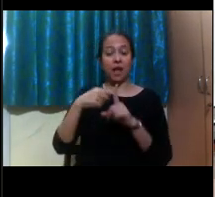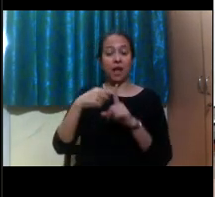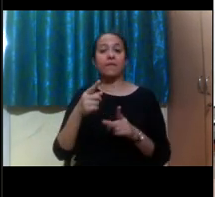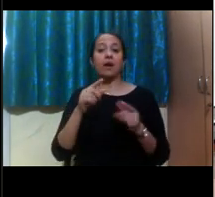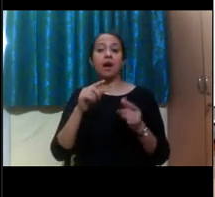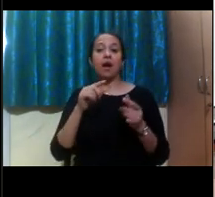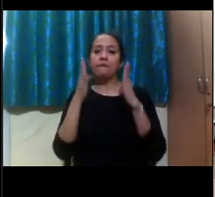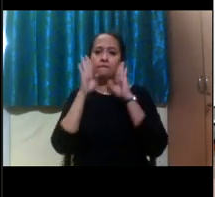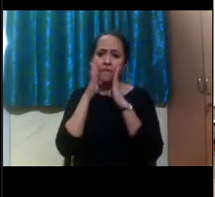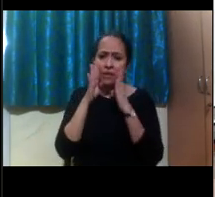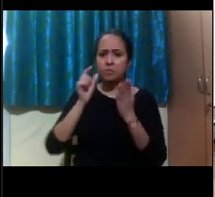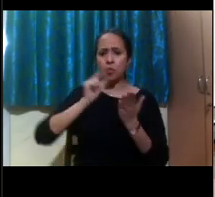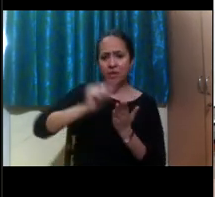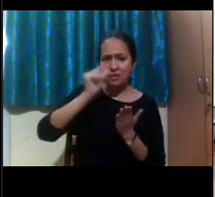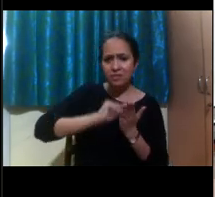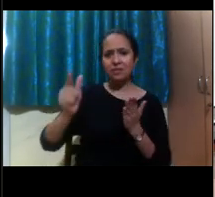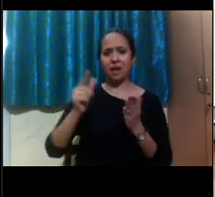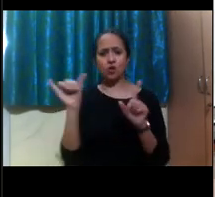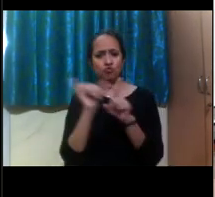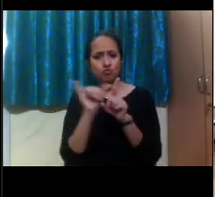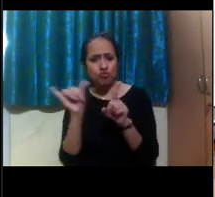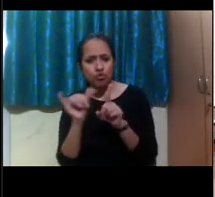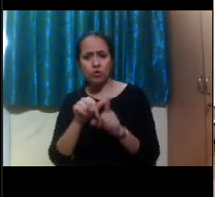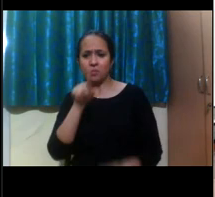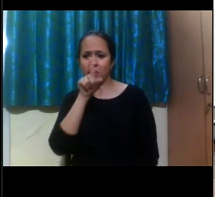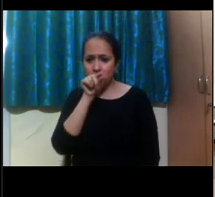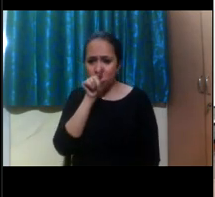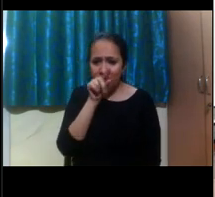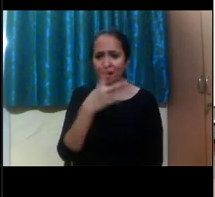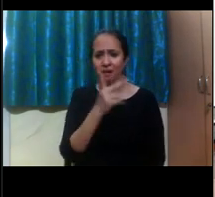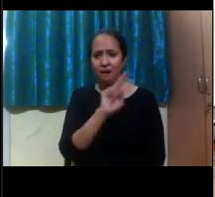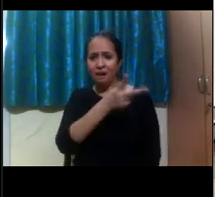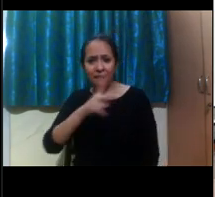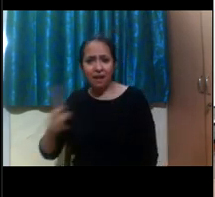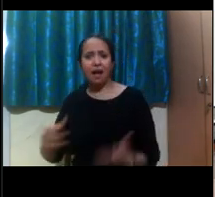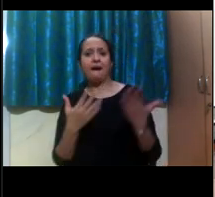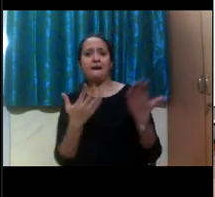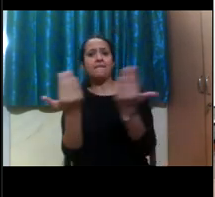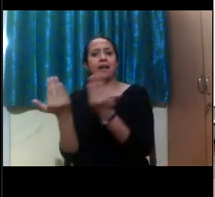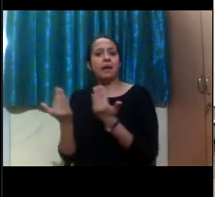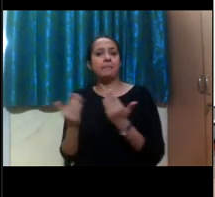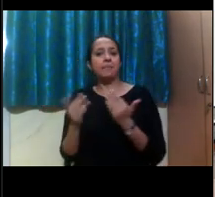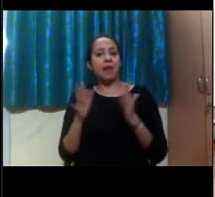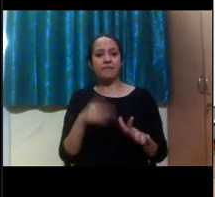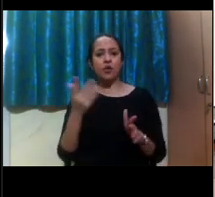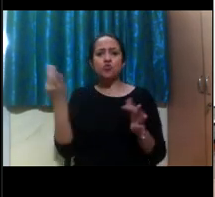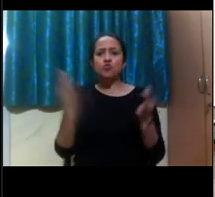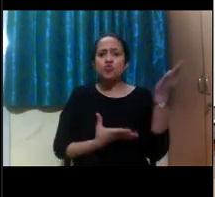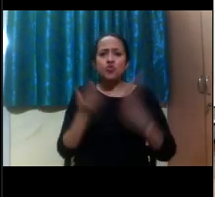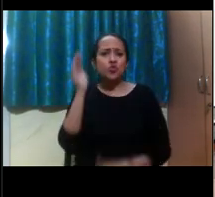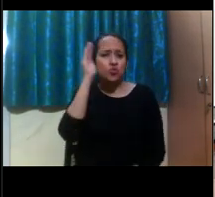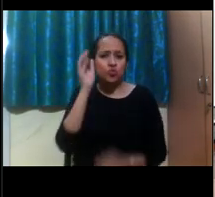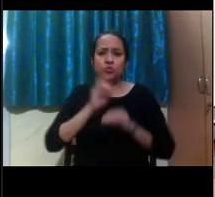channels. Do follow us for useful information and to stay updated with our sessions.